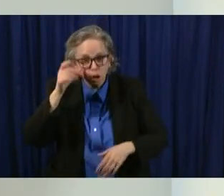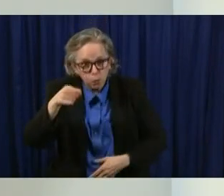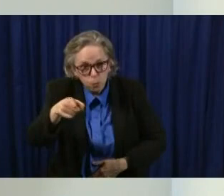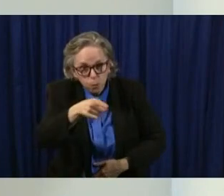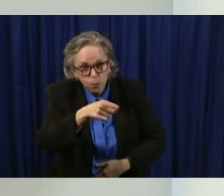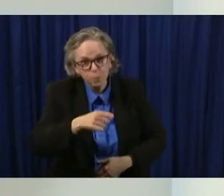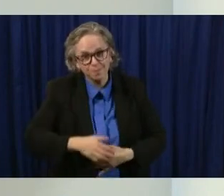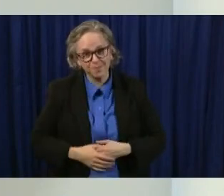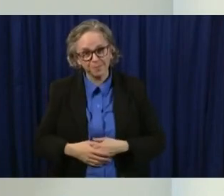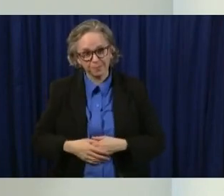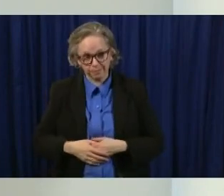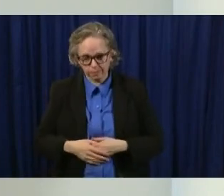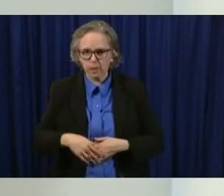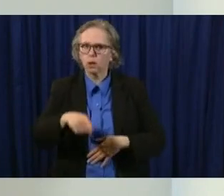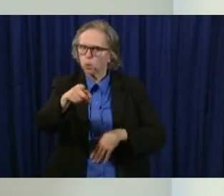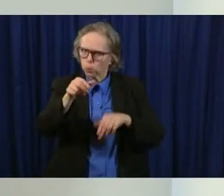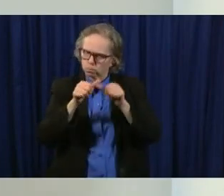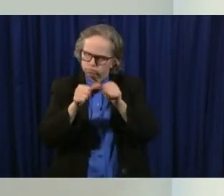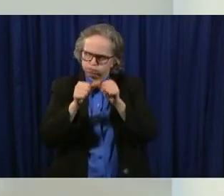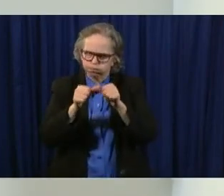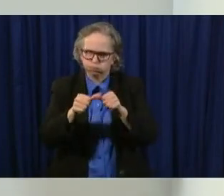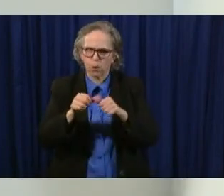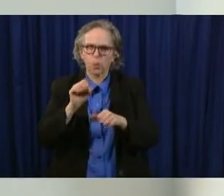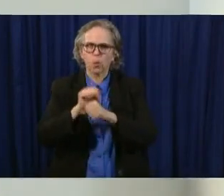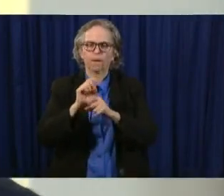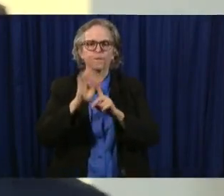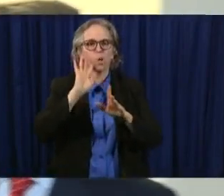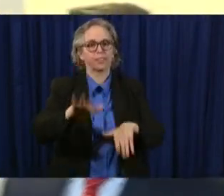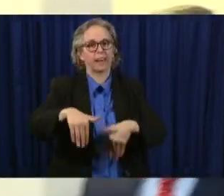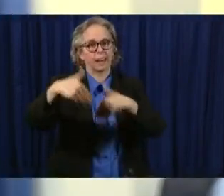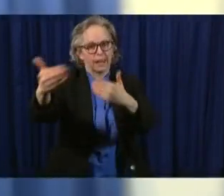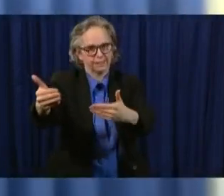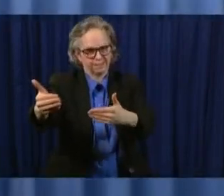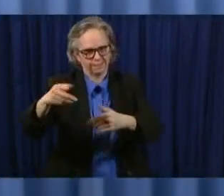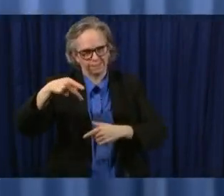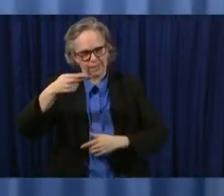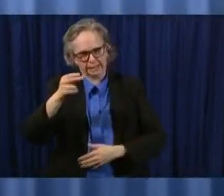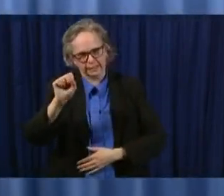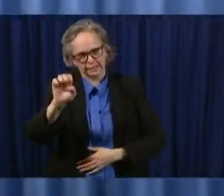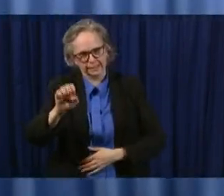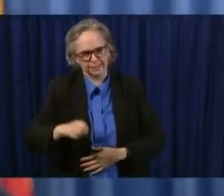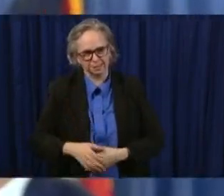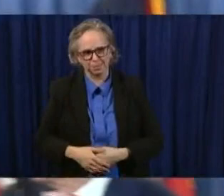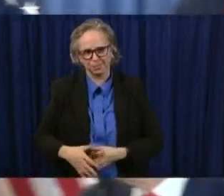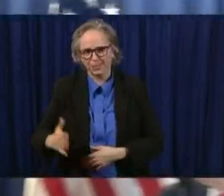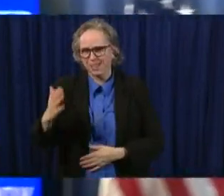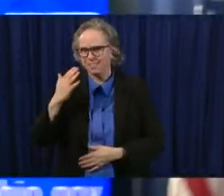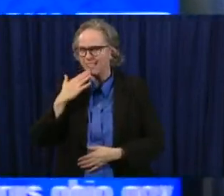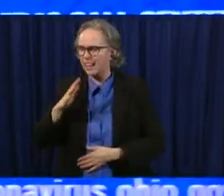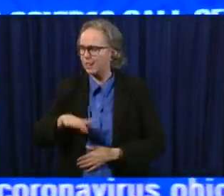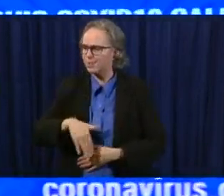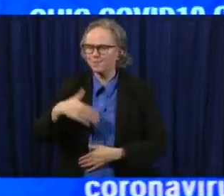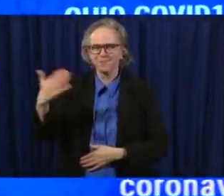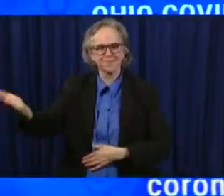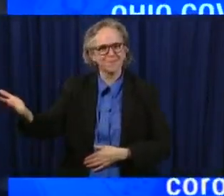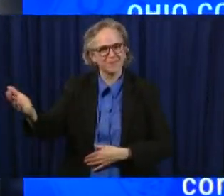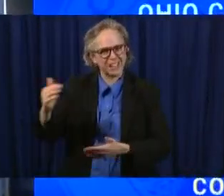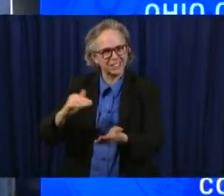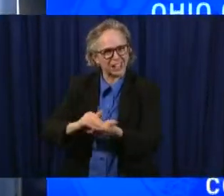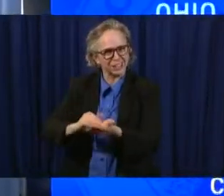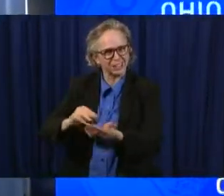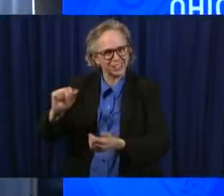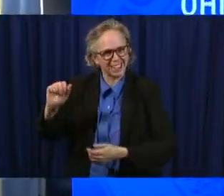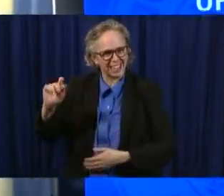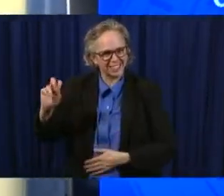prepare ourselves for the next phases of this governor thanks john dr acton thank you governor